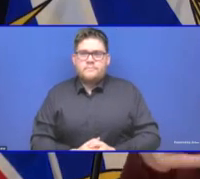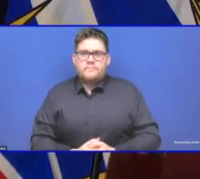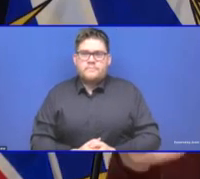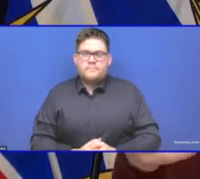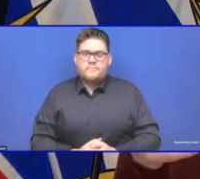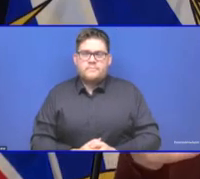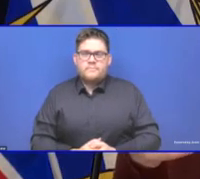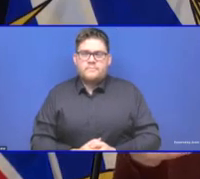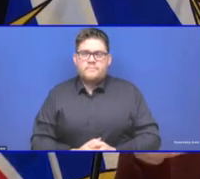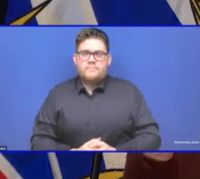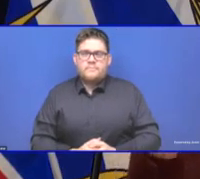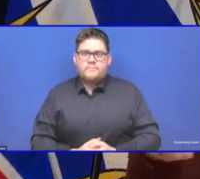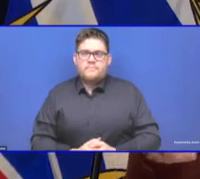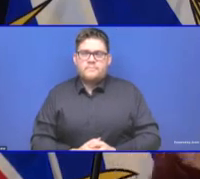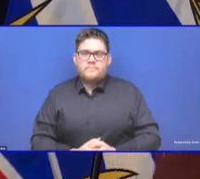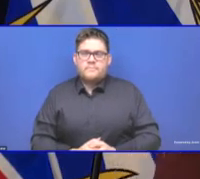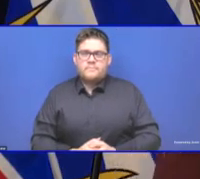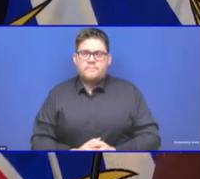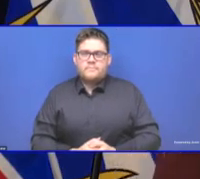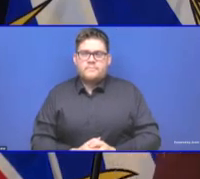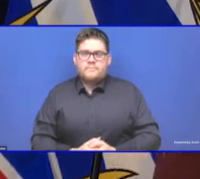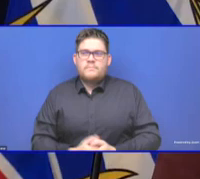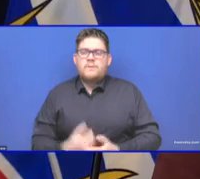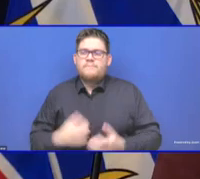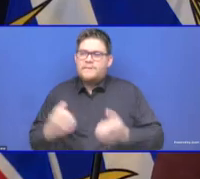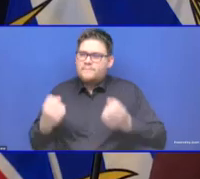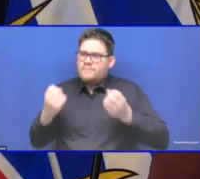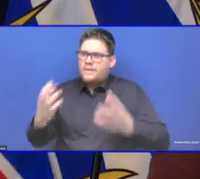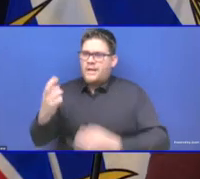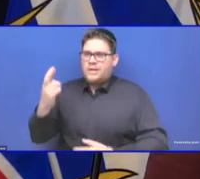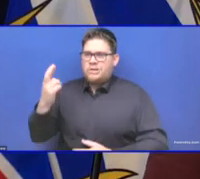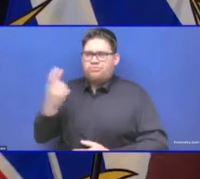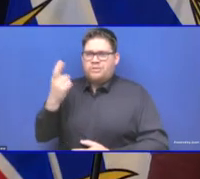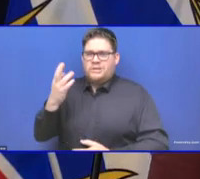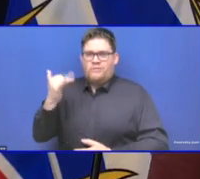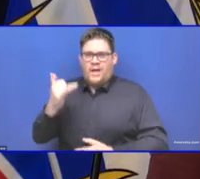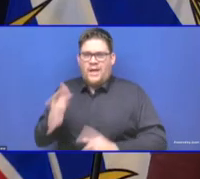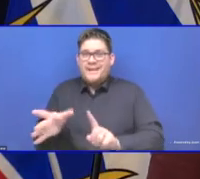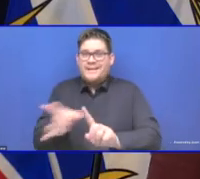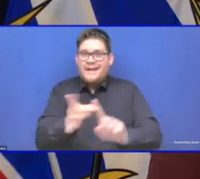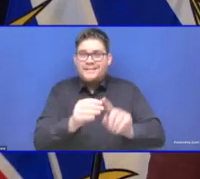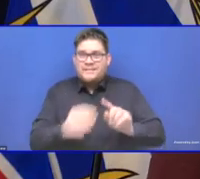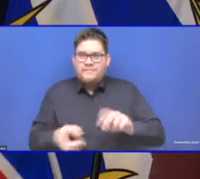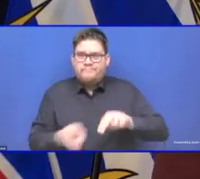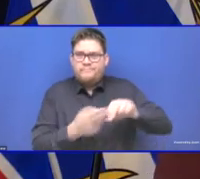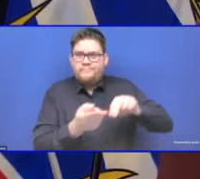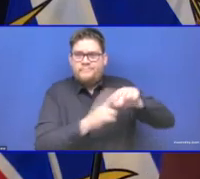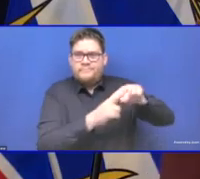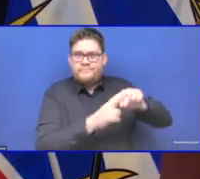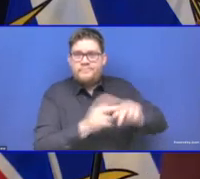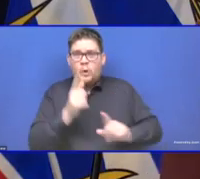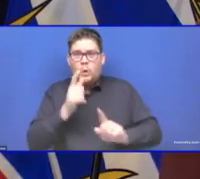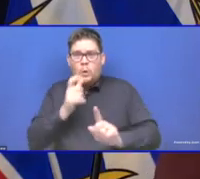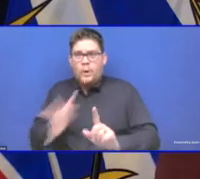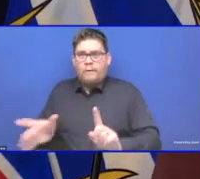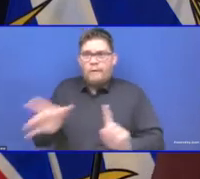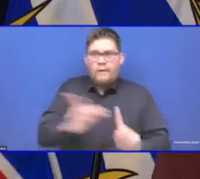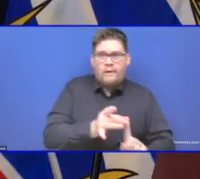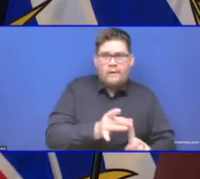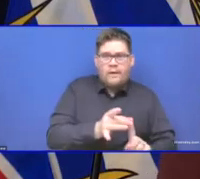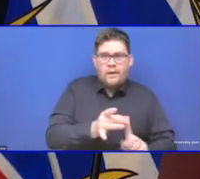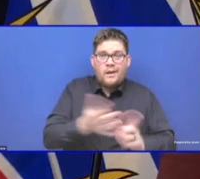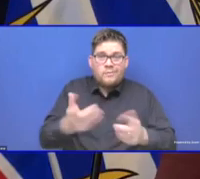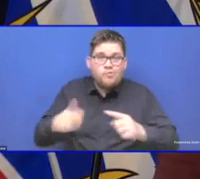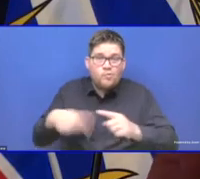go into who gets infected and when. But for children, we know the most important thing we can do to